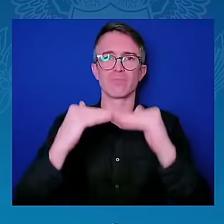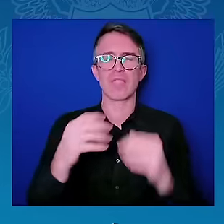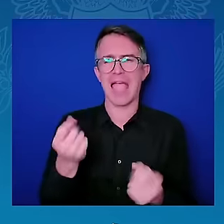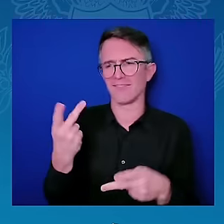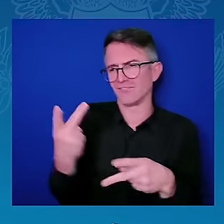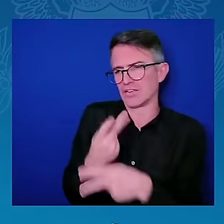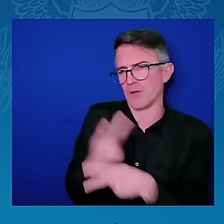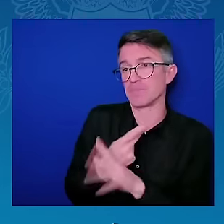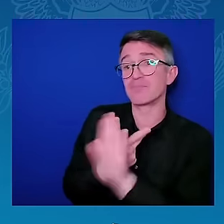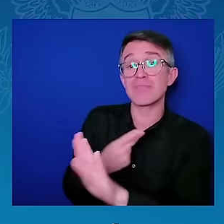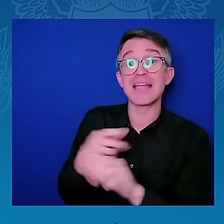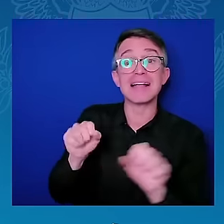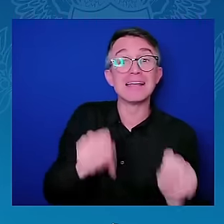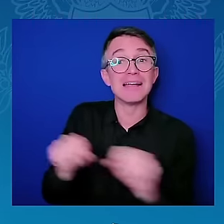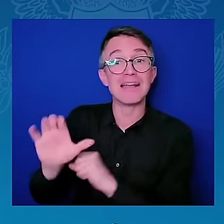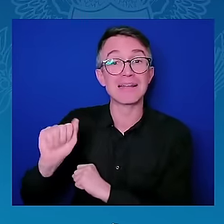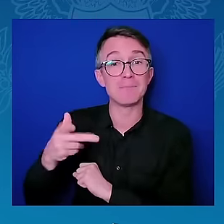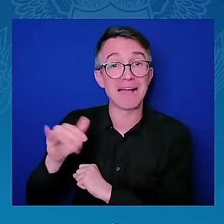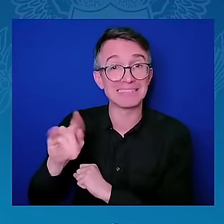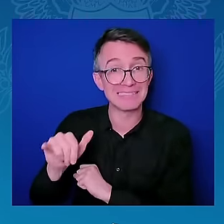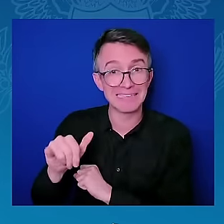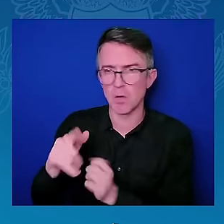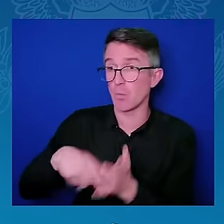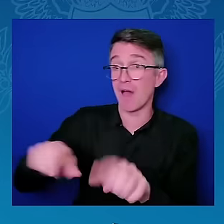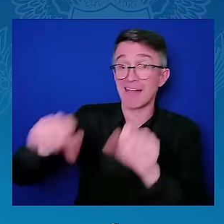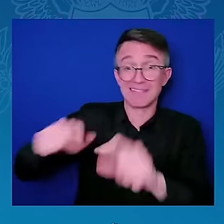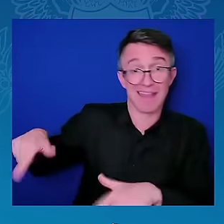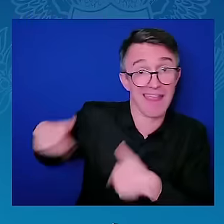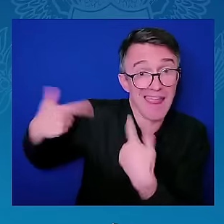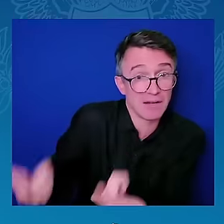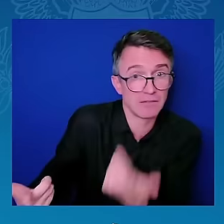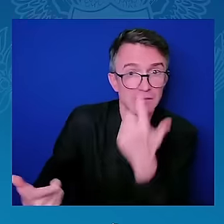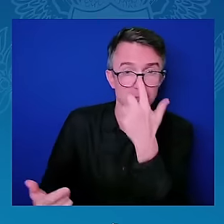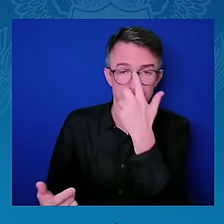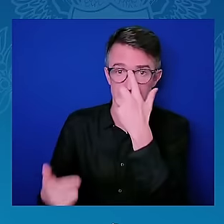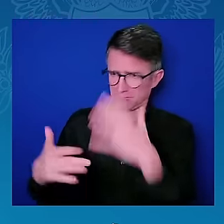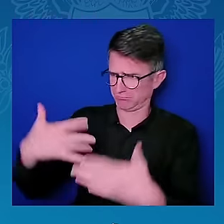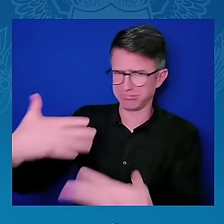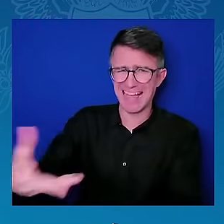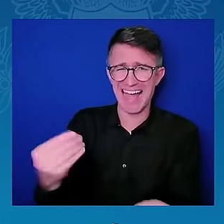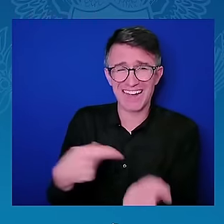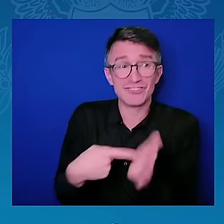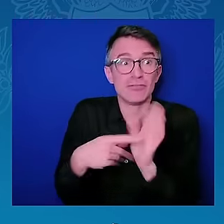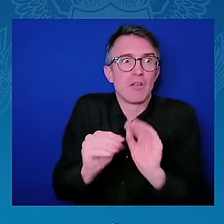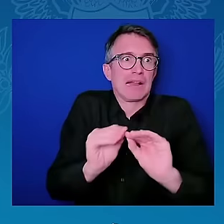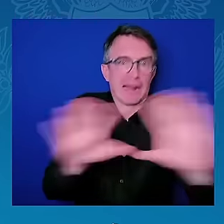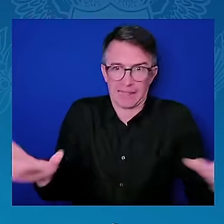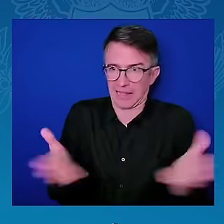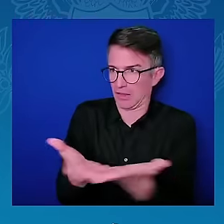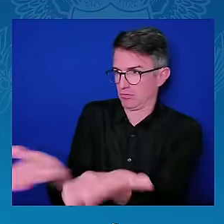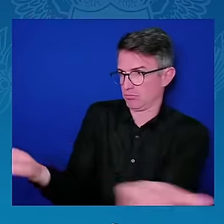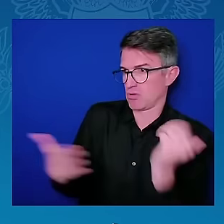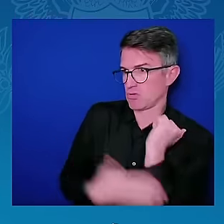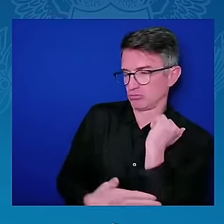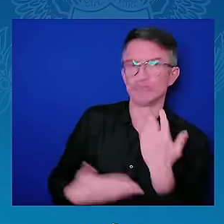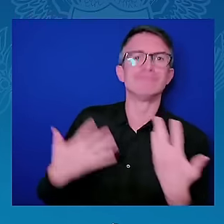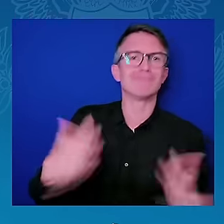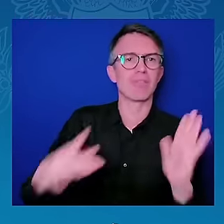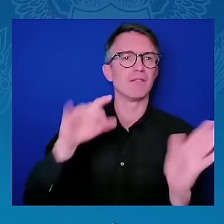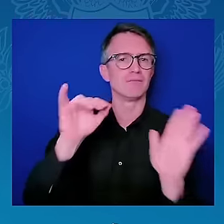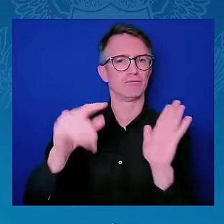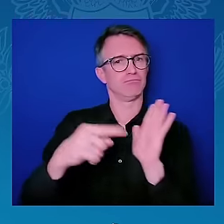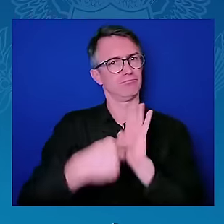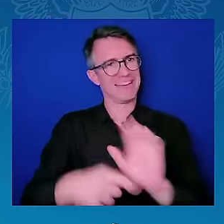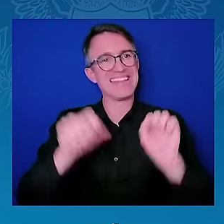and therefore is worthwhile in terms of an investment, understanding it will yield a great return